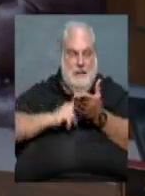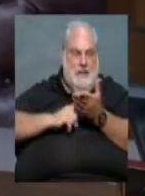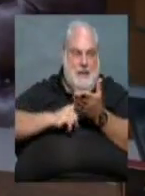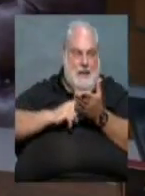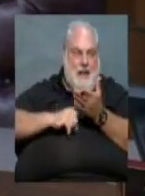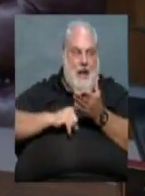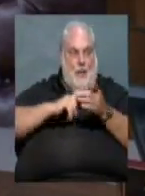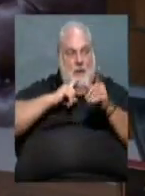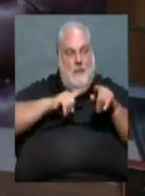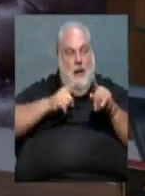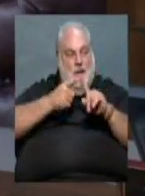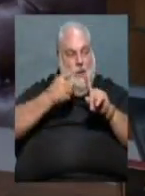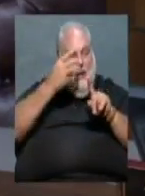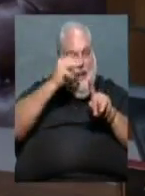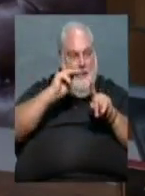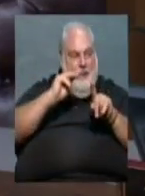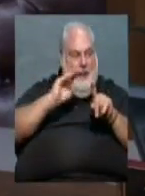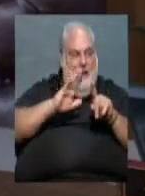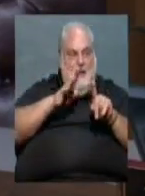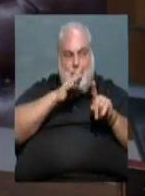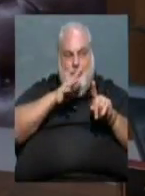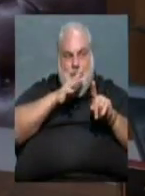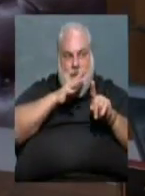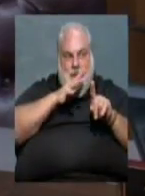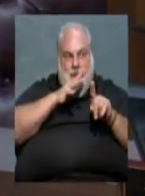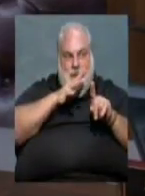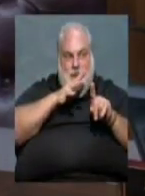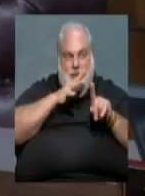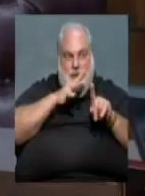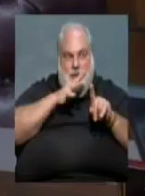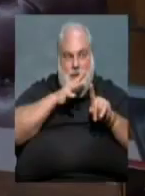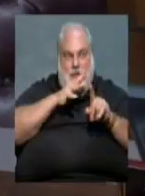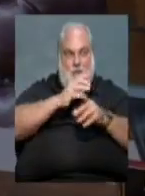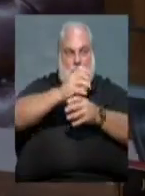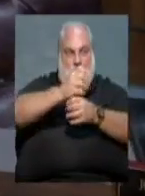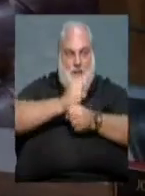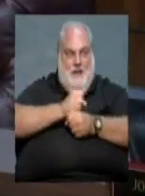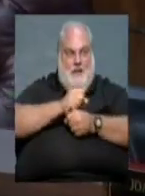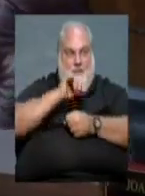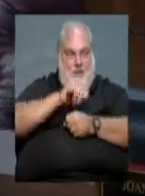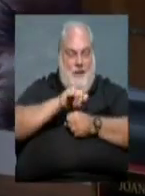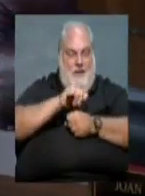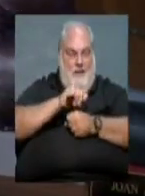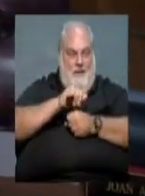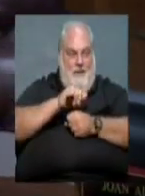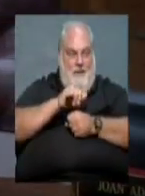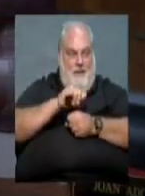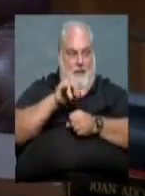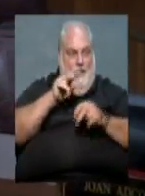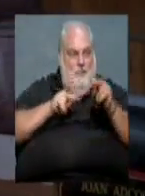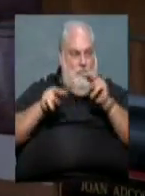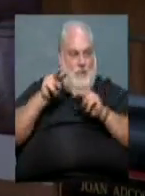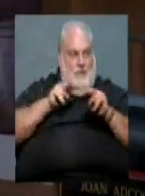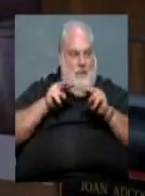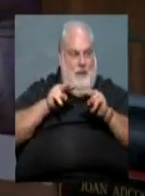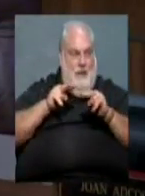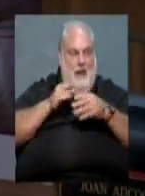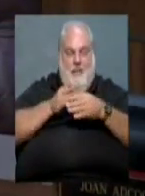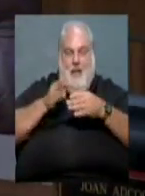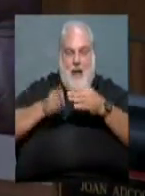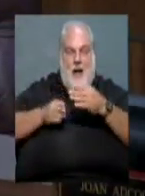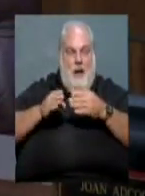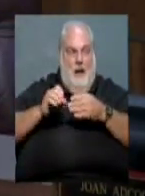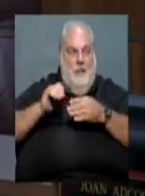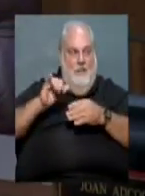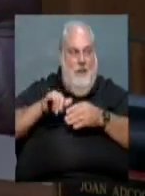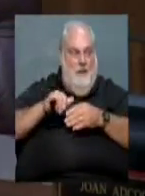respond back to the young man and his mother on having received this, and that he has looked at it, and these are the outcomes of it.